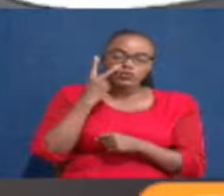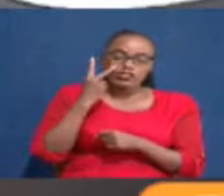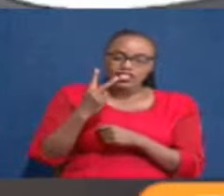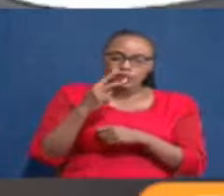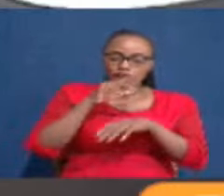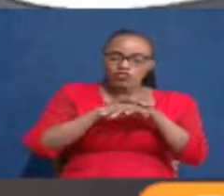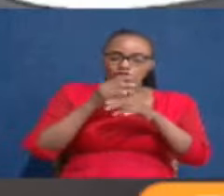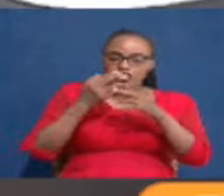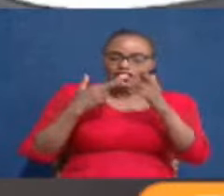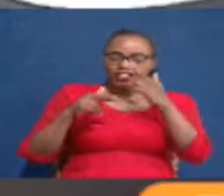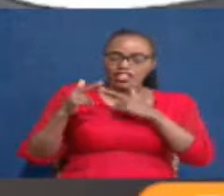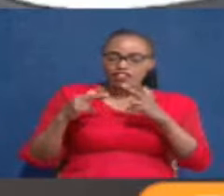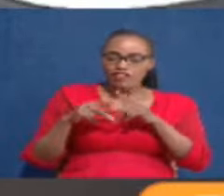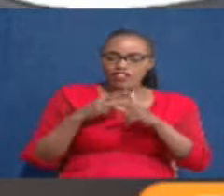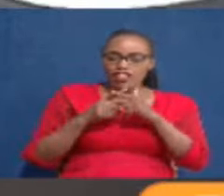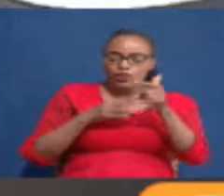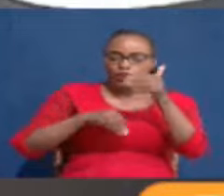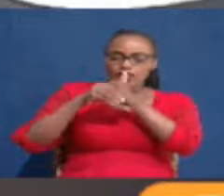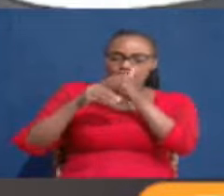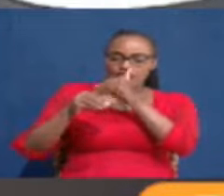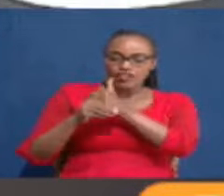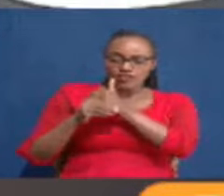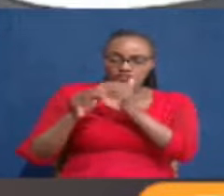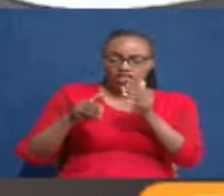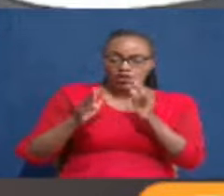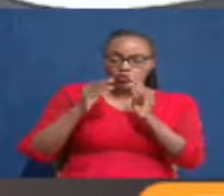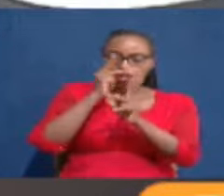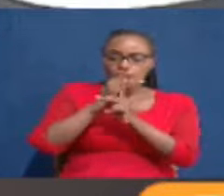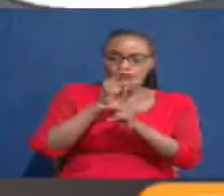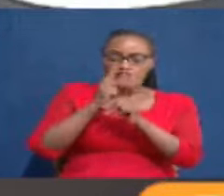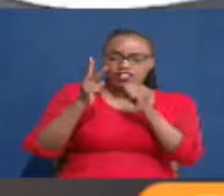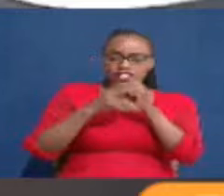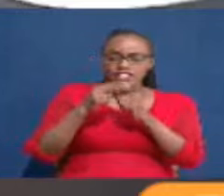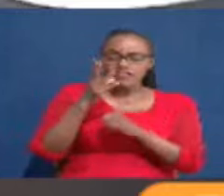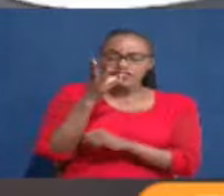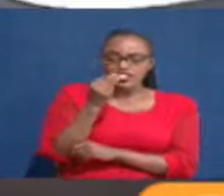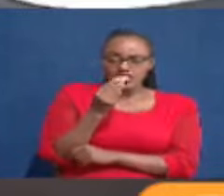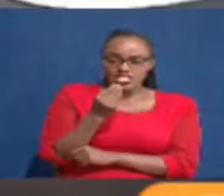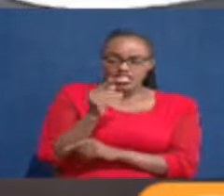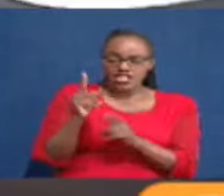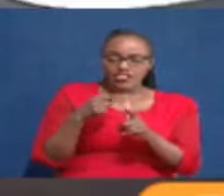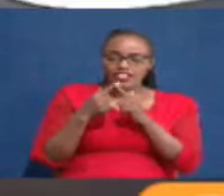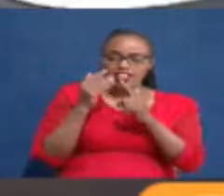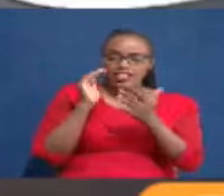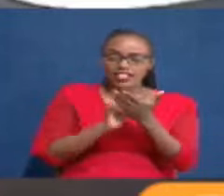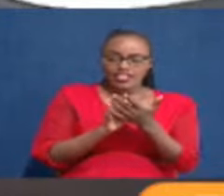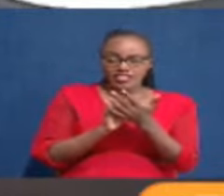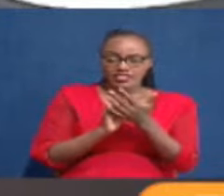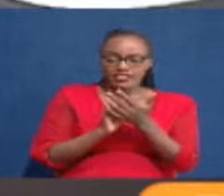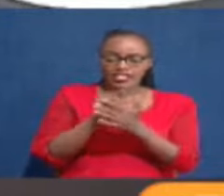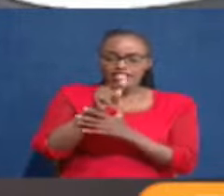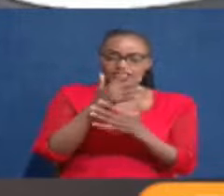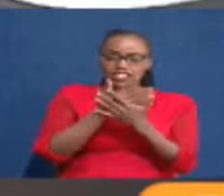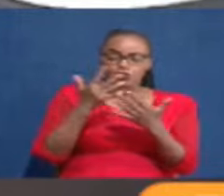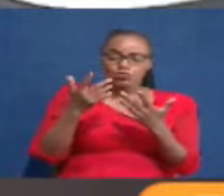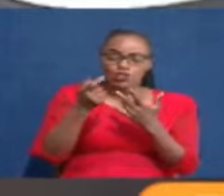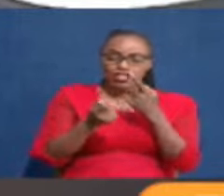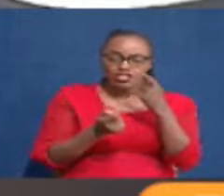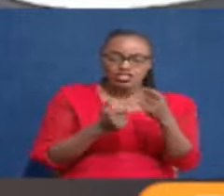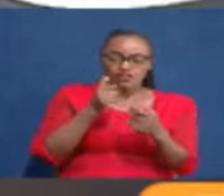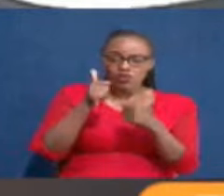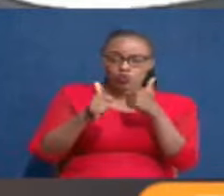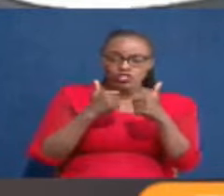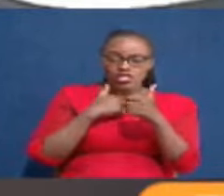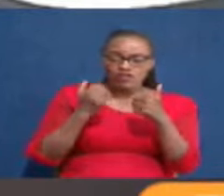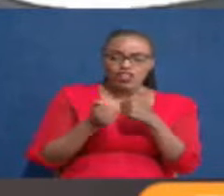we have now resorted to increasing the road maintenance levy by 7 shillings and again you know it is these small things that happen that